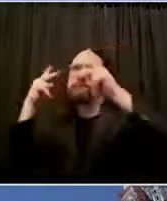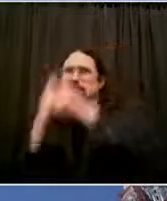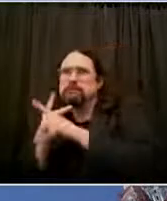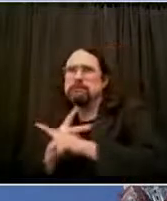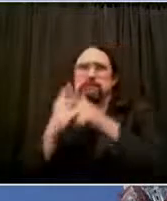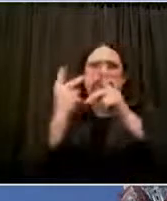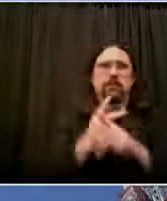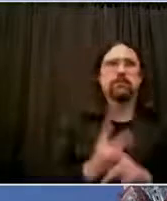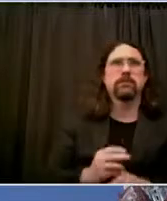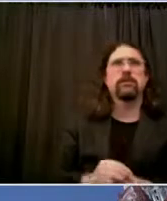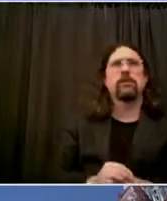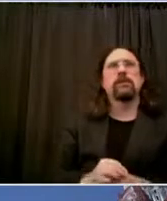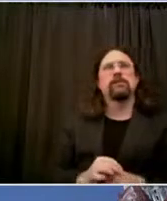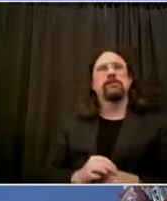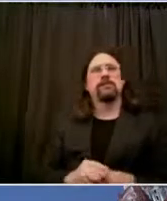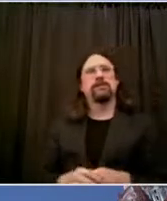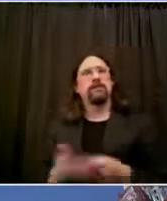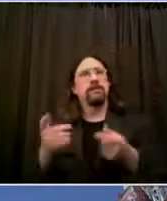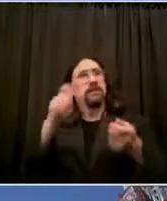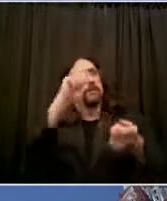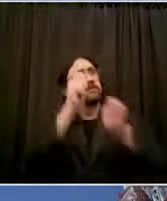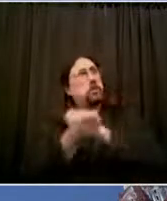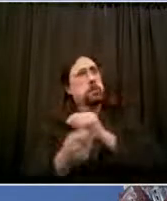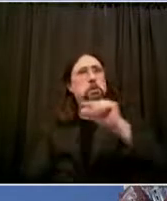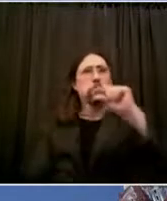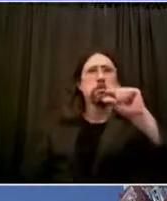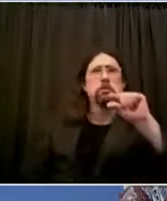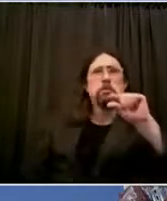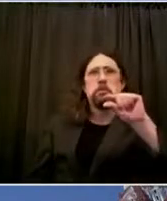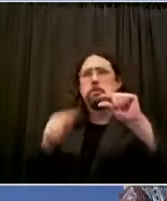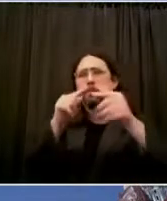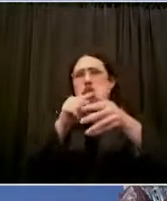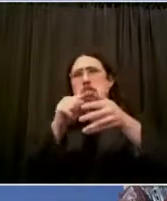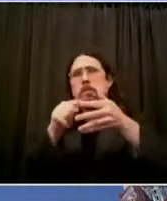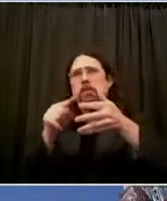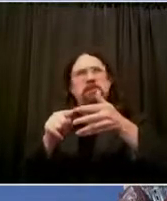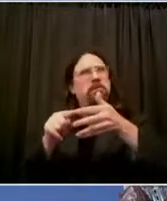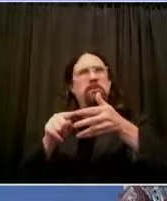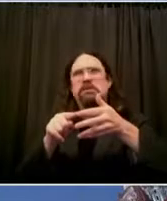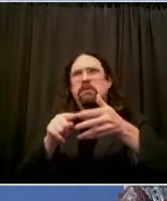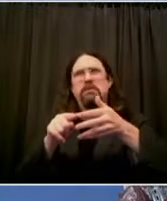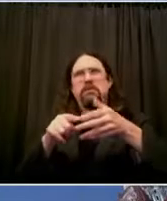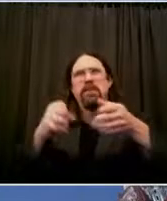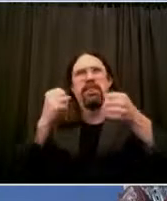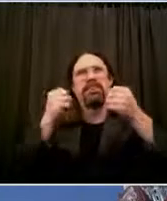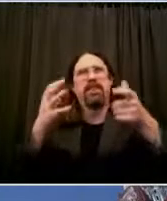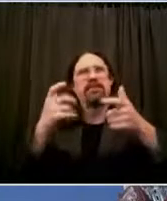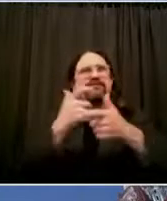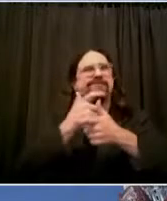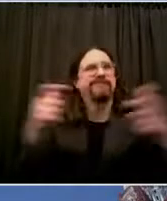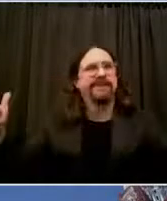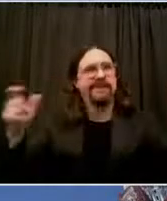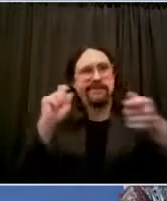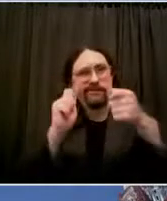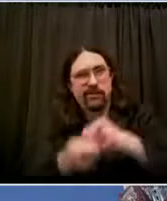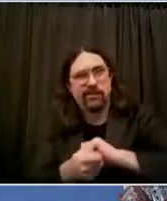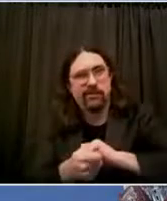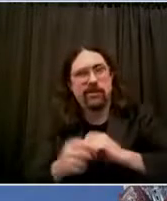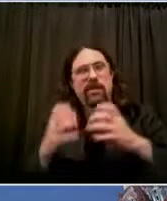and a half of relentless effort and change. Today, the city council is hearing four bills,